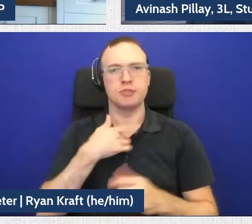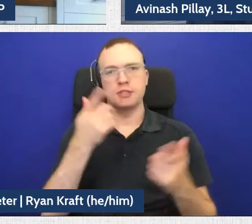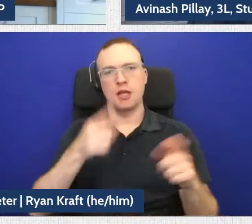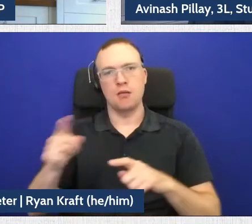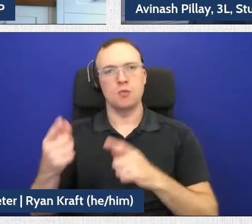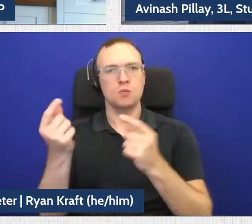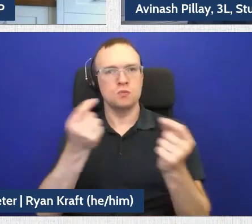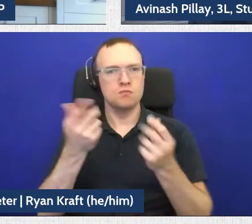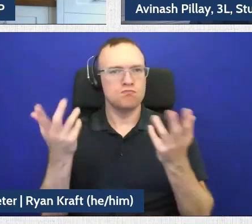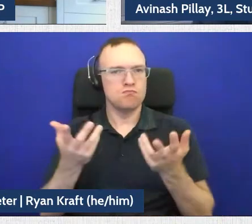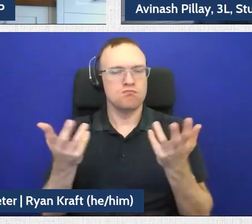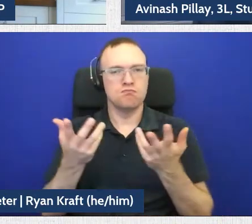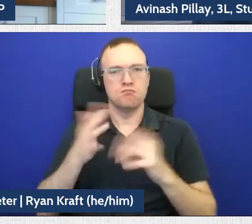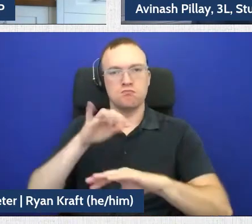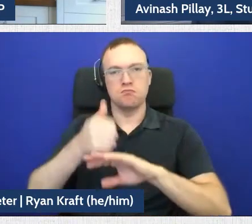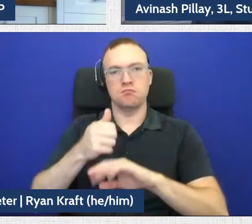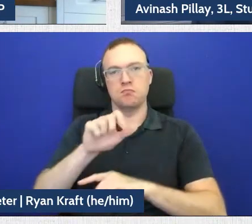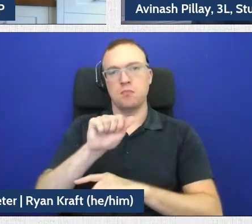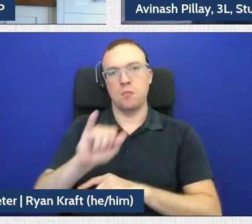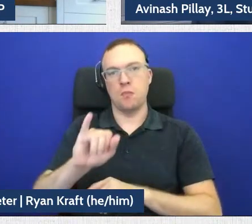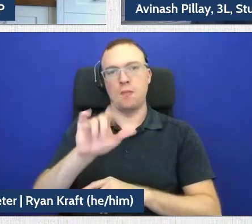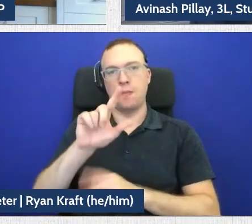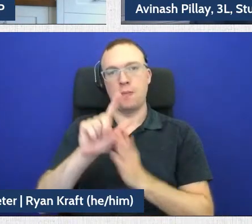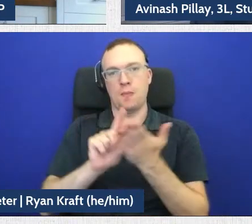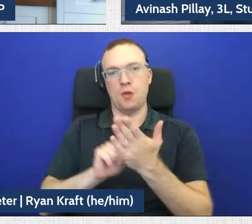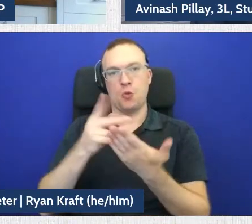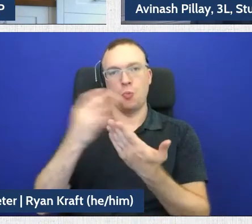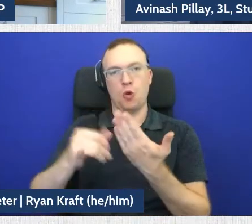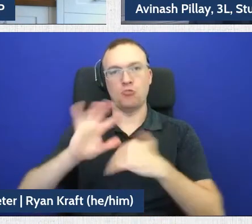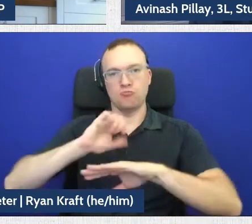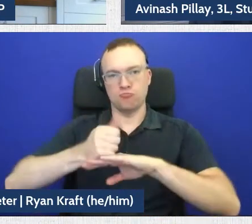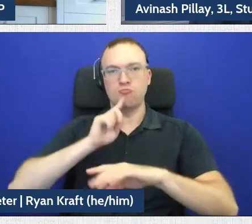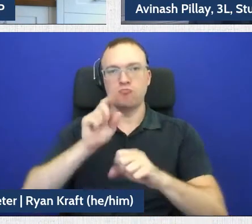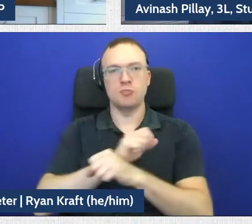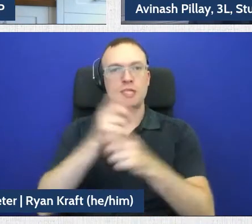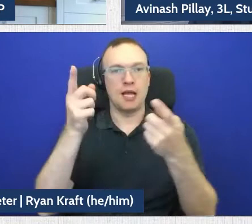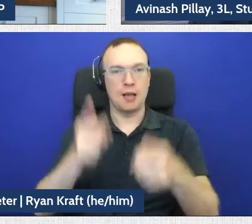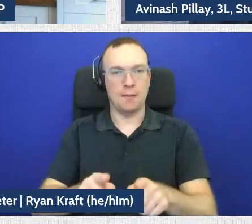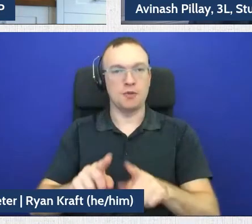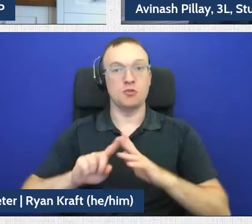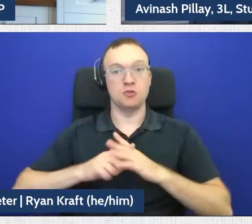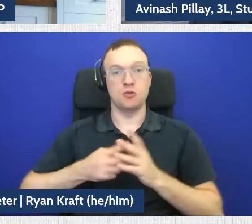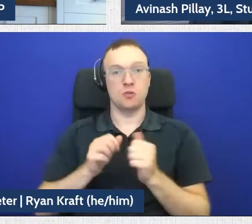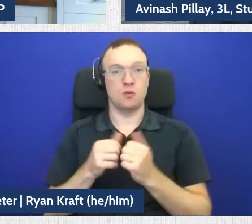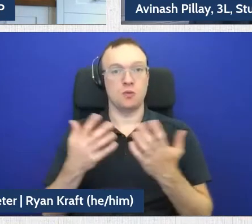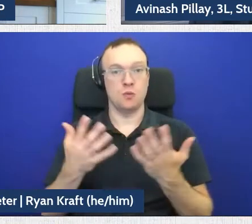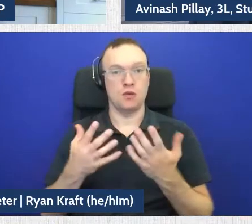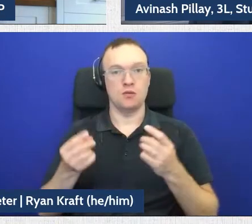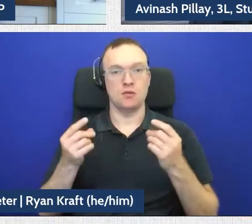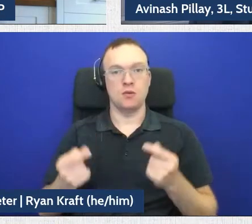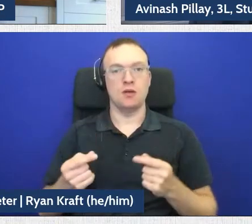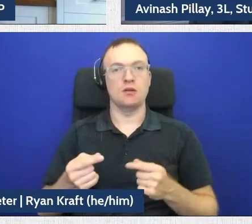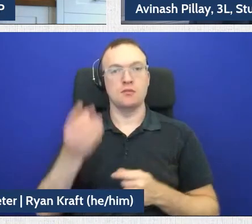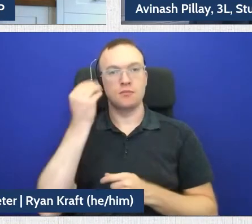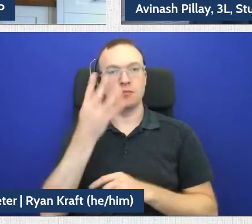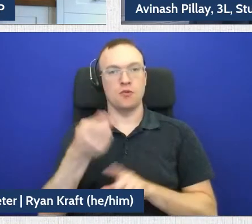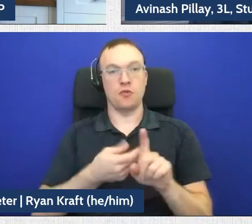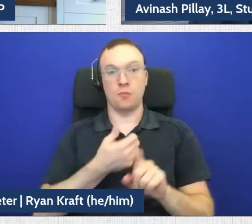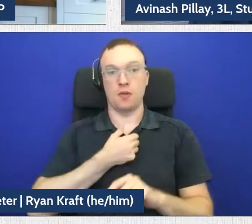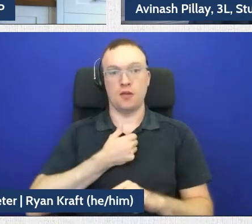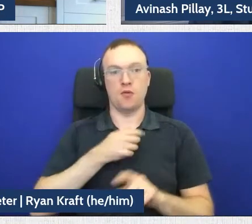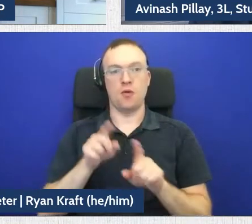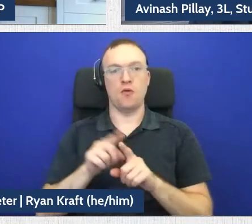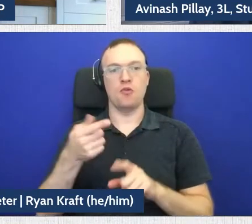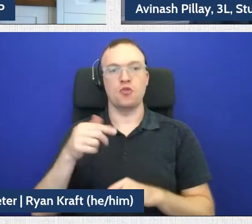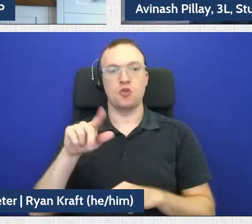making these AI legal projects a reality. So we will begin with a quick note from myself and from